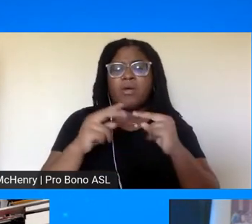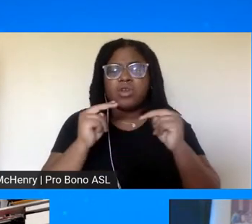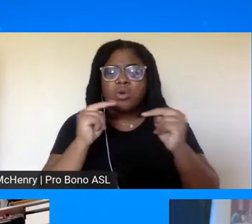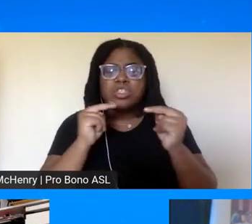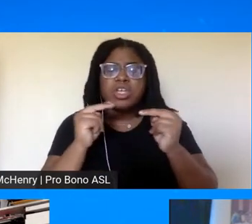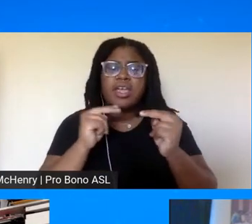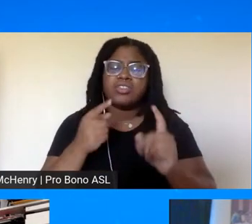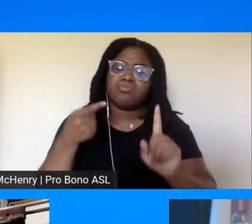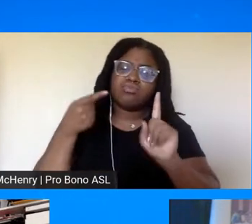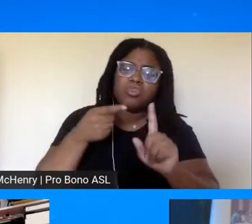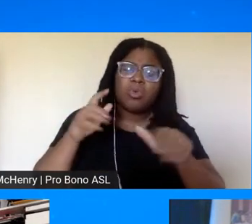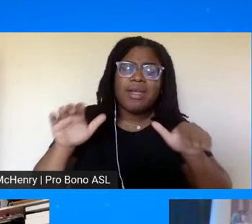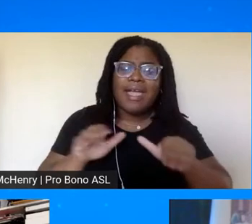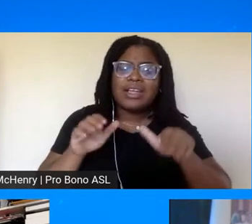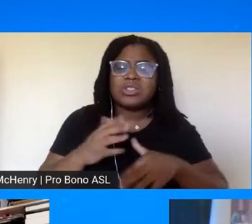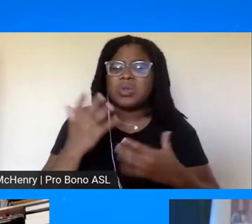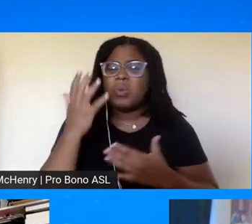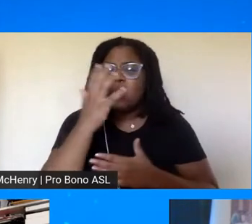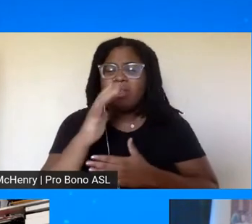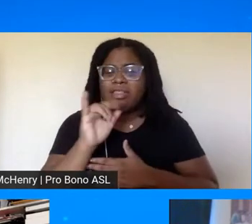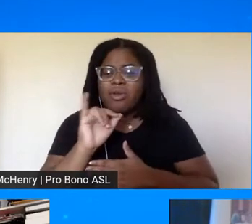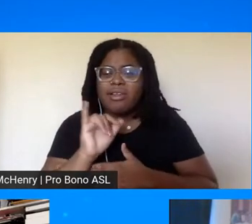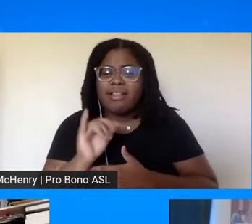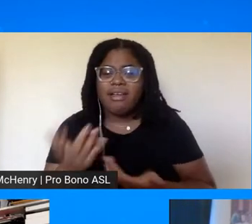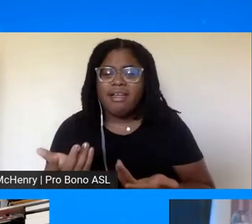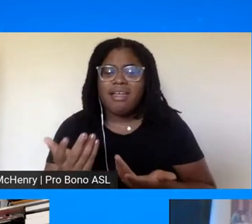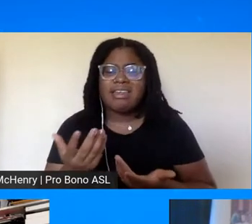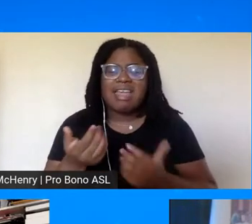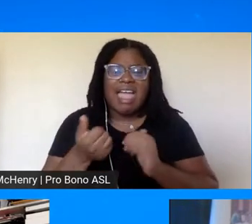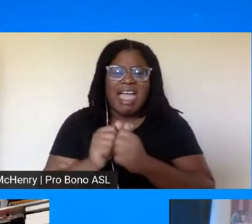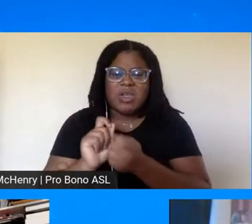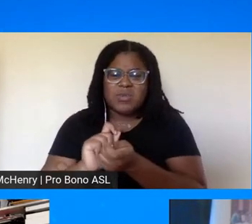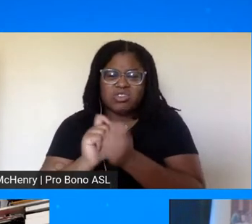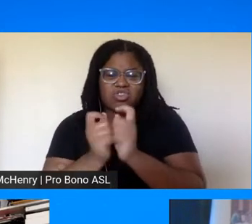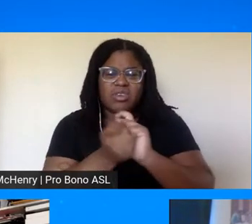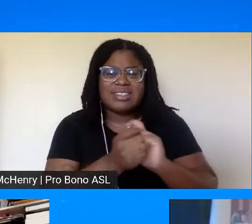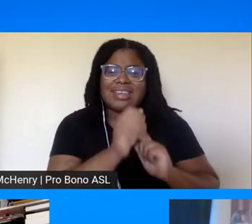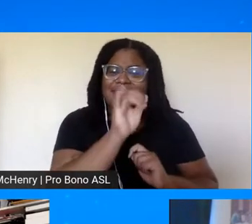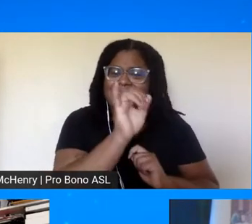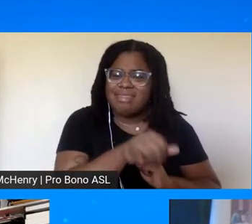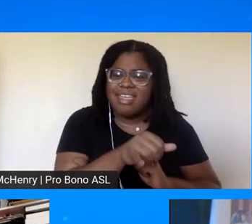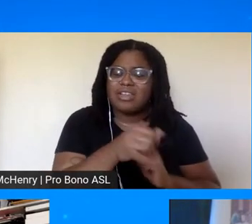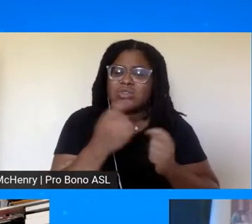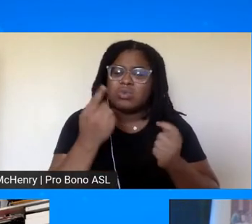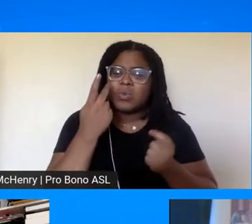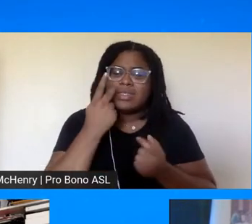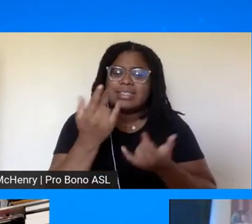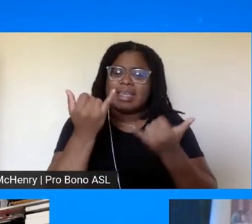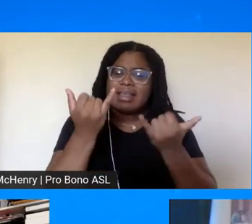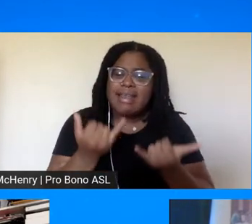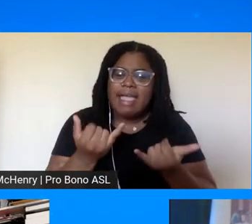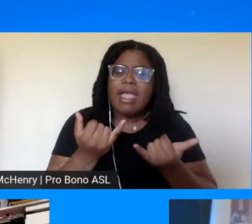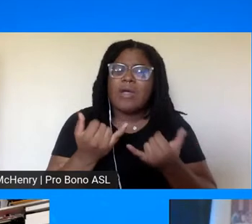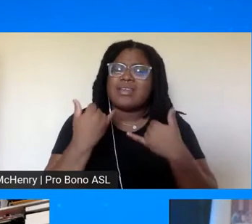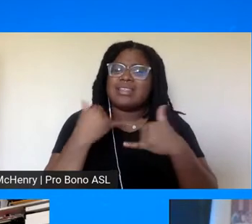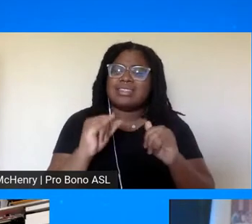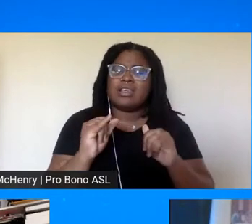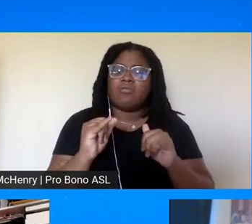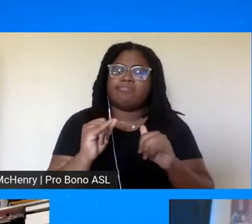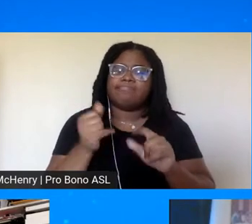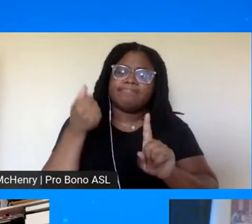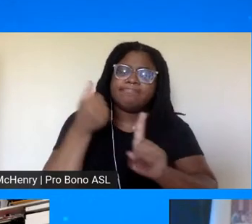what are we looking at today how do we translate that that we saw then into now and be even more effective